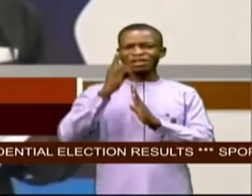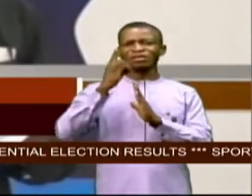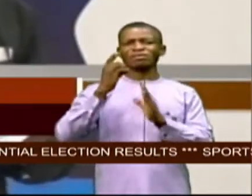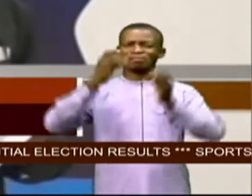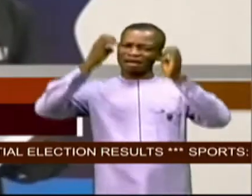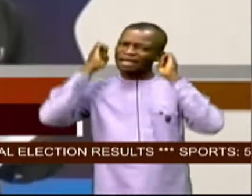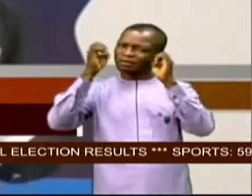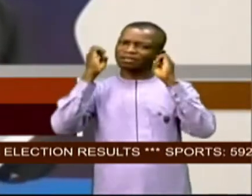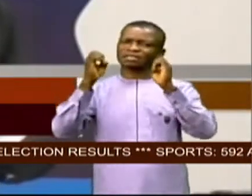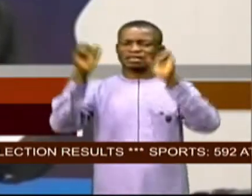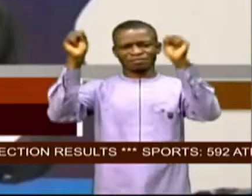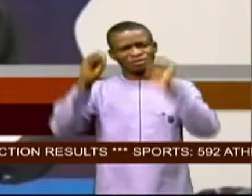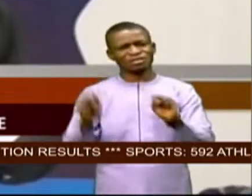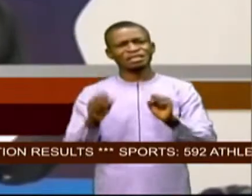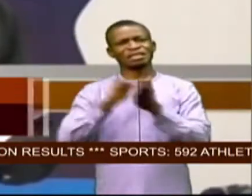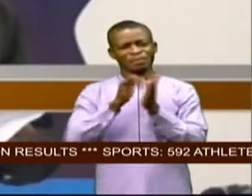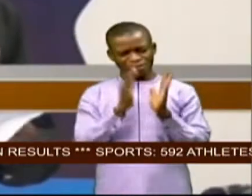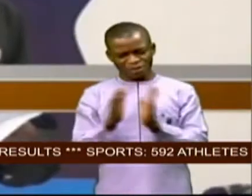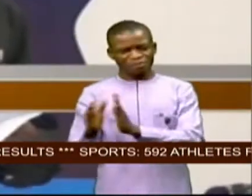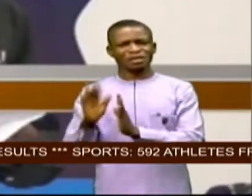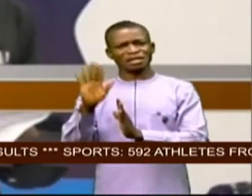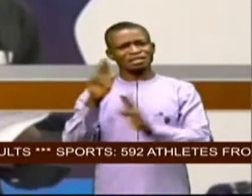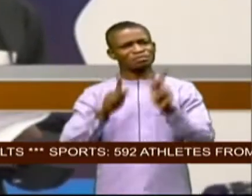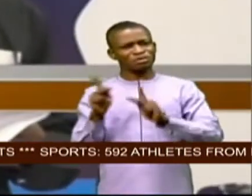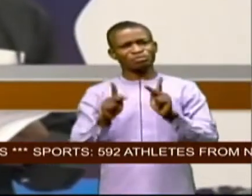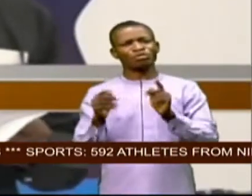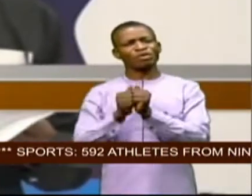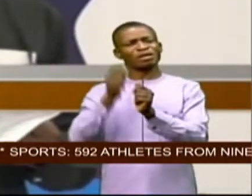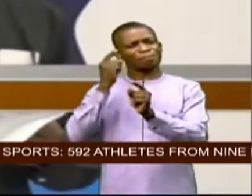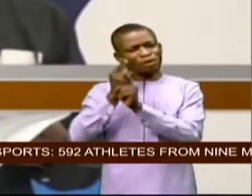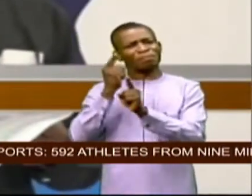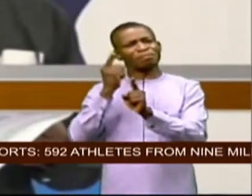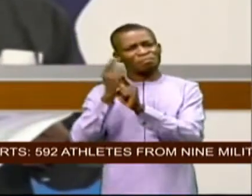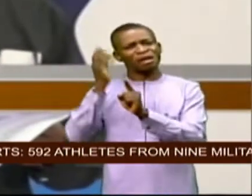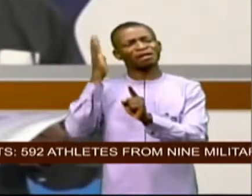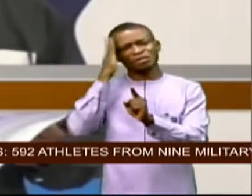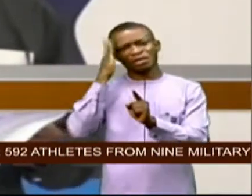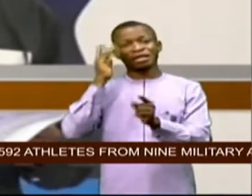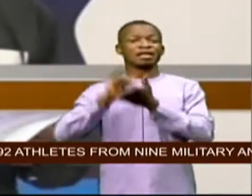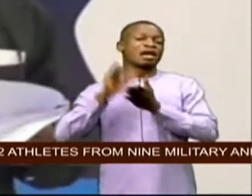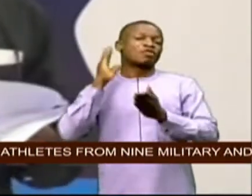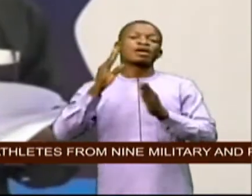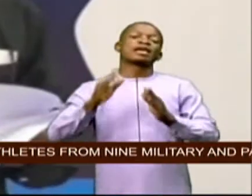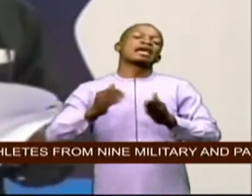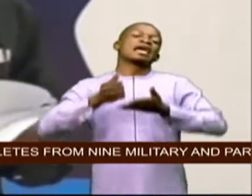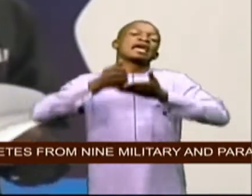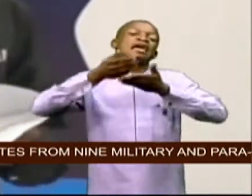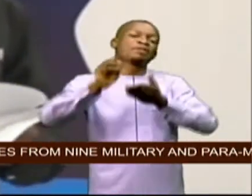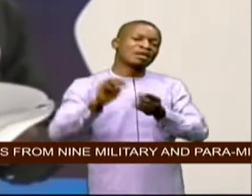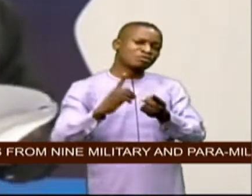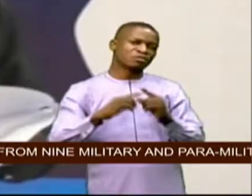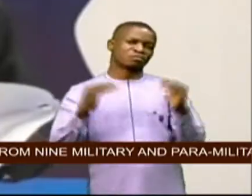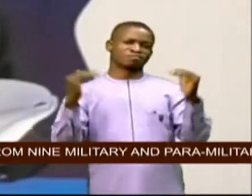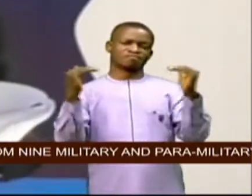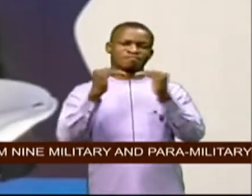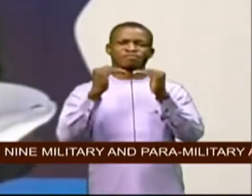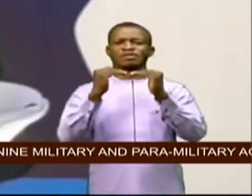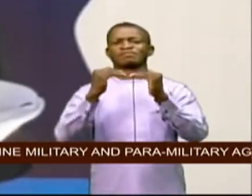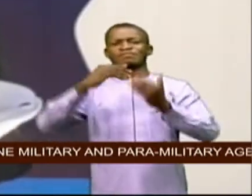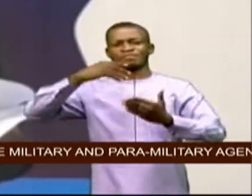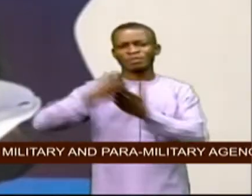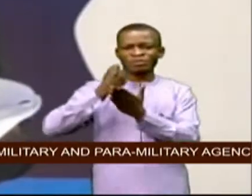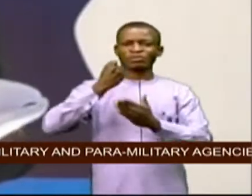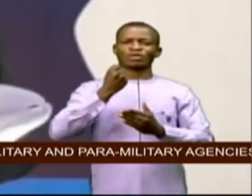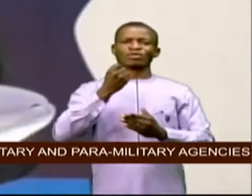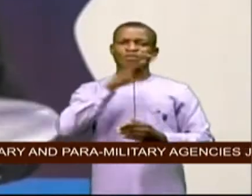people and prepares them with adequate knowledge that will enable them to take competitive advantage about